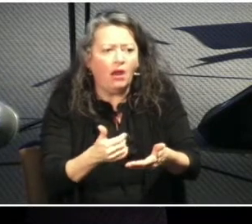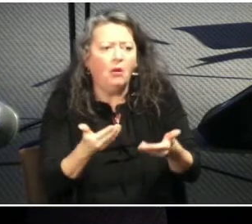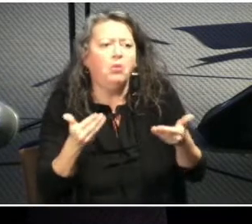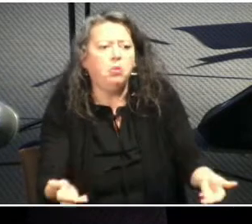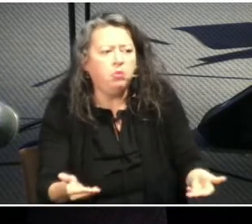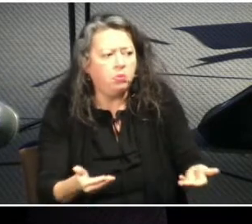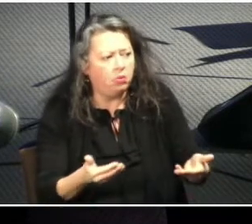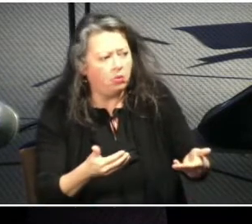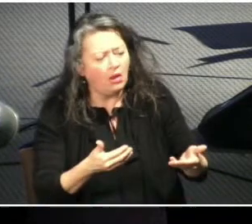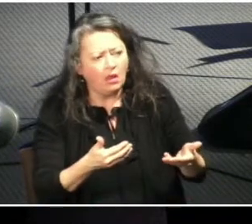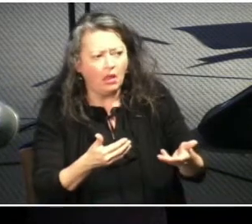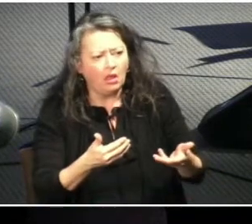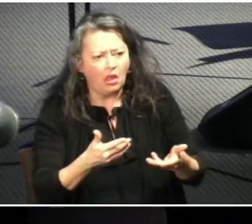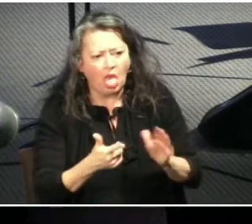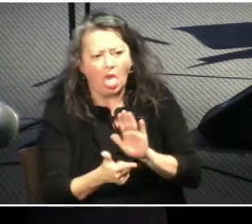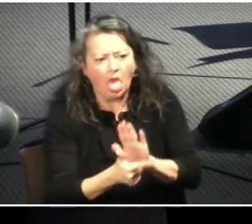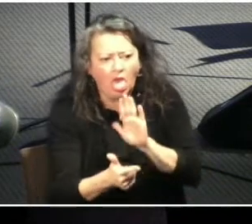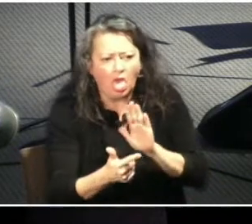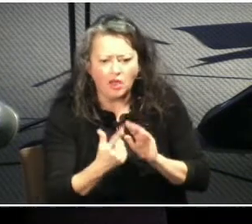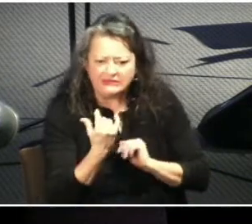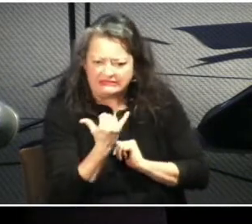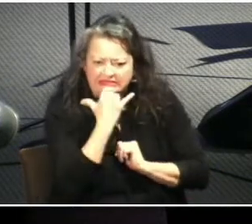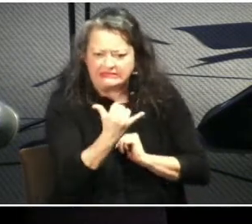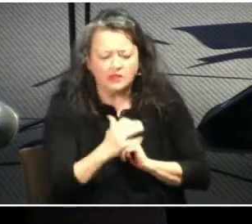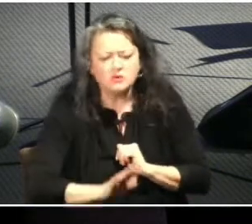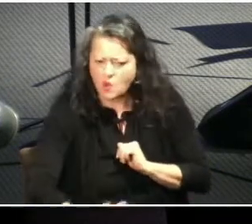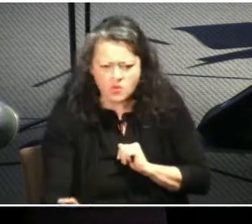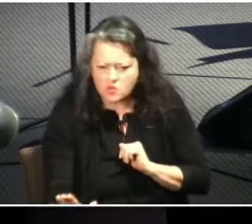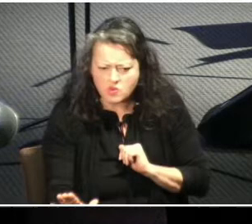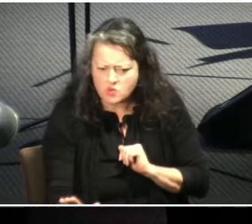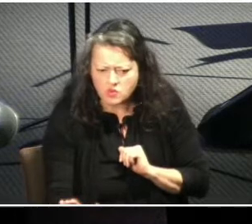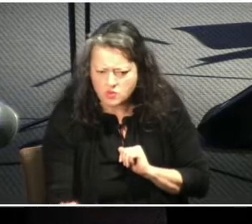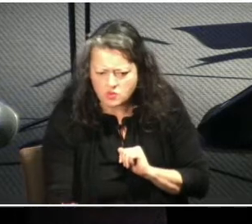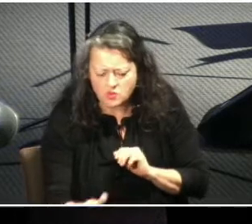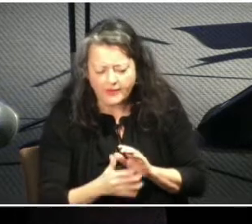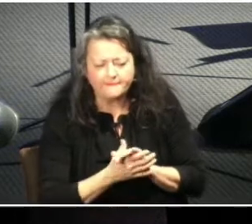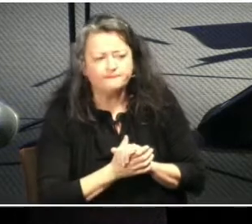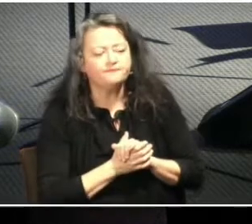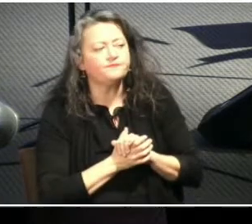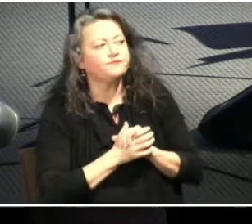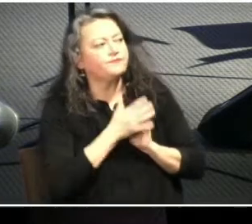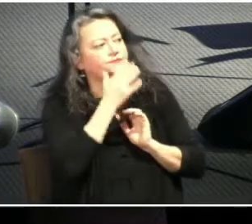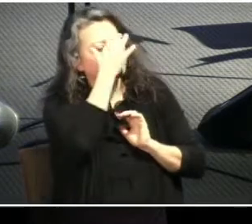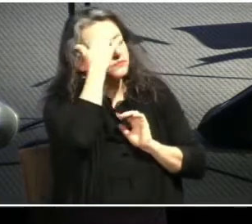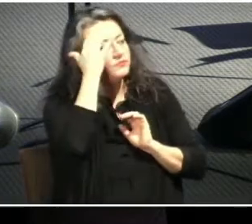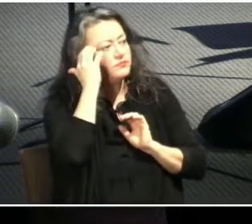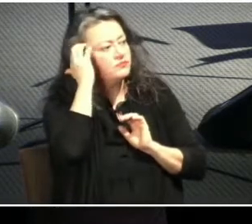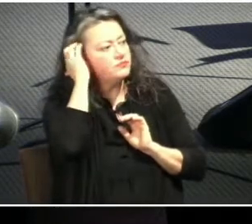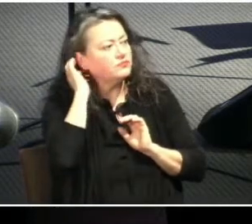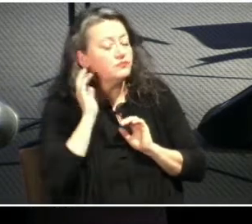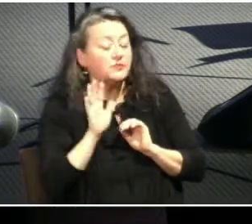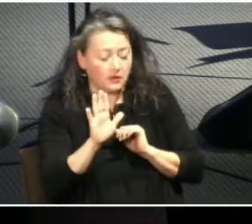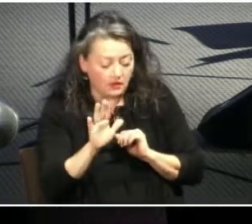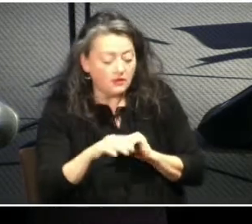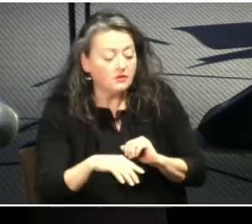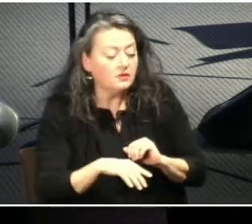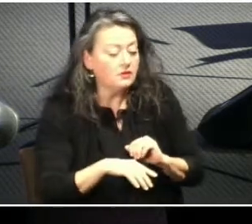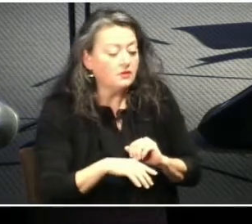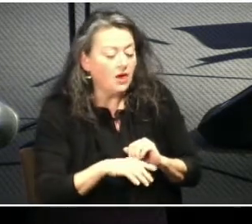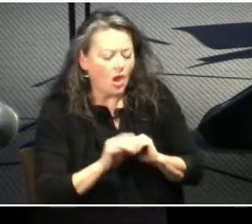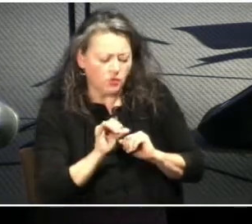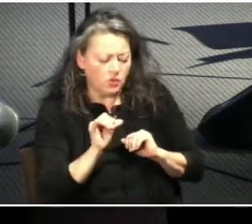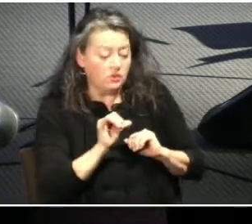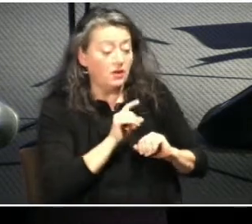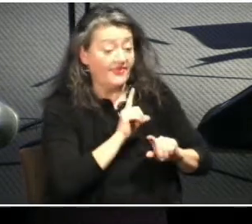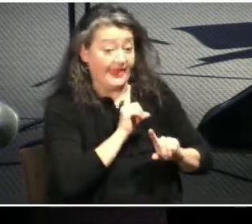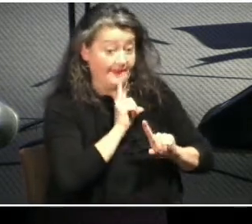Notice also the contrast in the command here given to wives compared to children